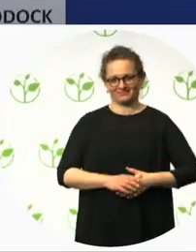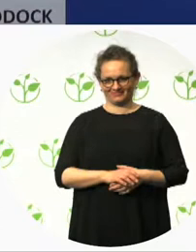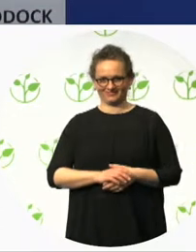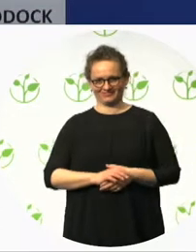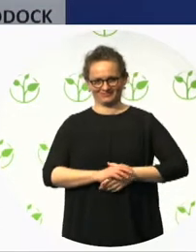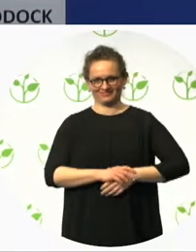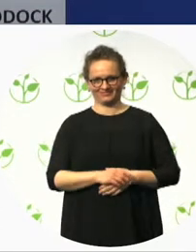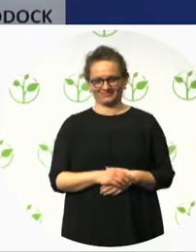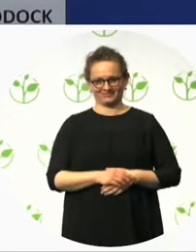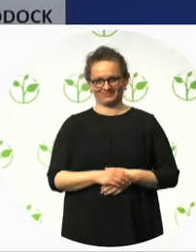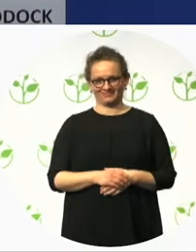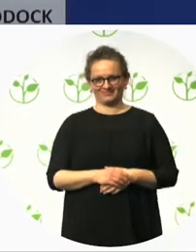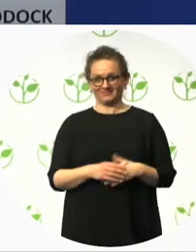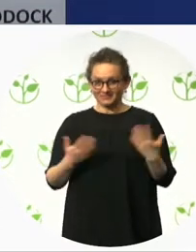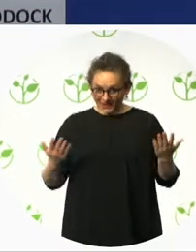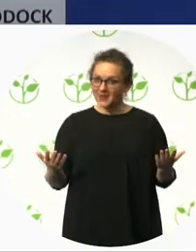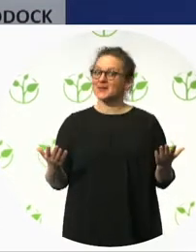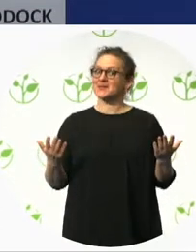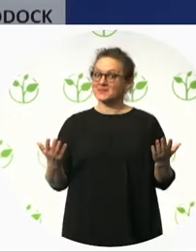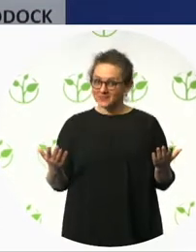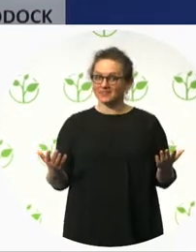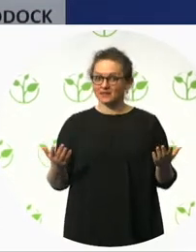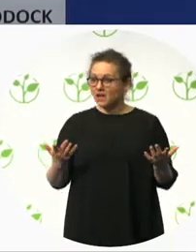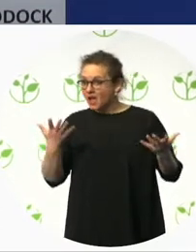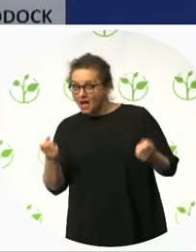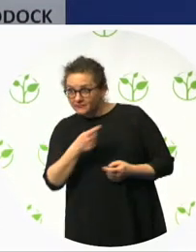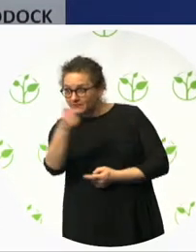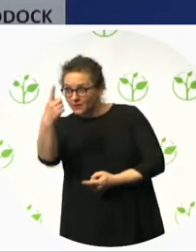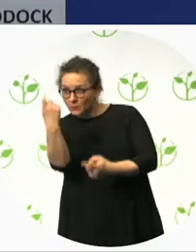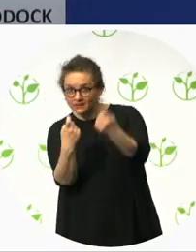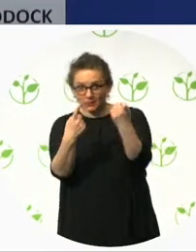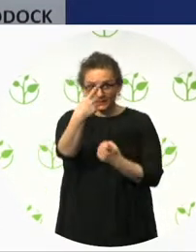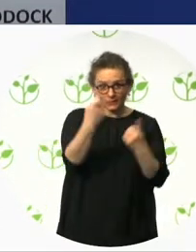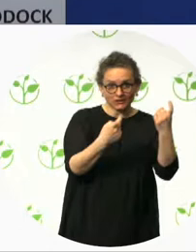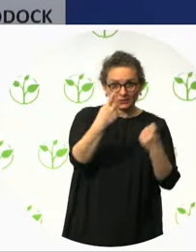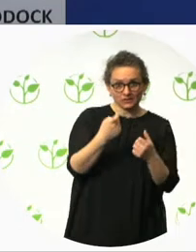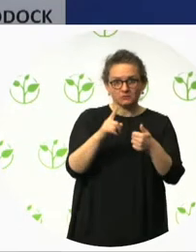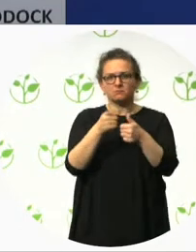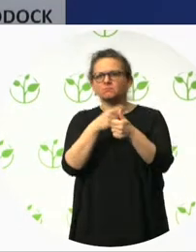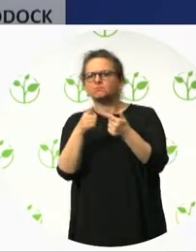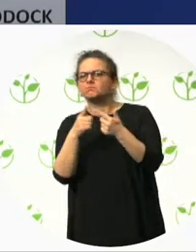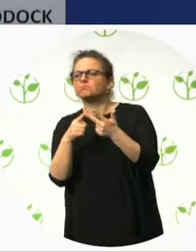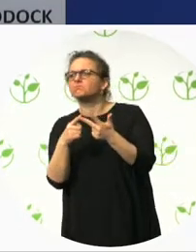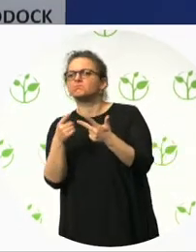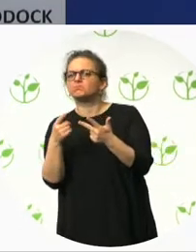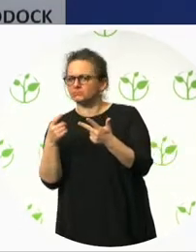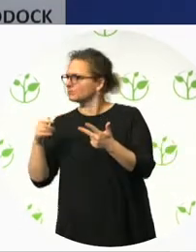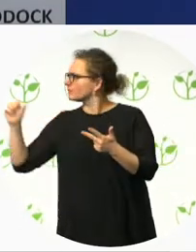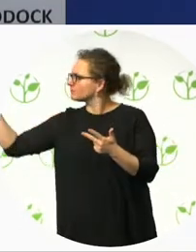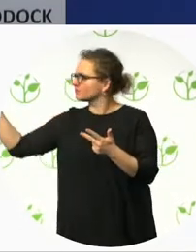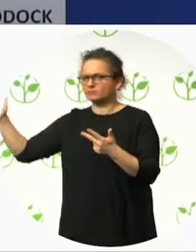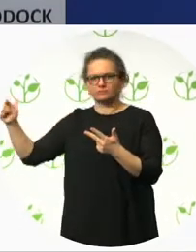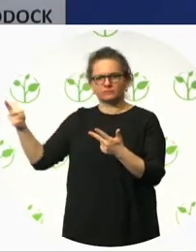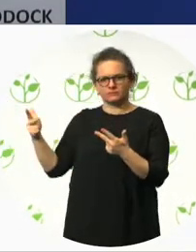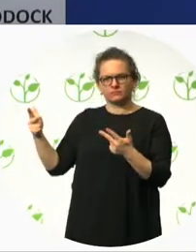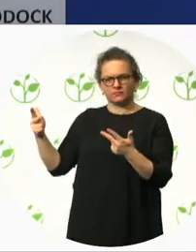So, people, questions for our first three presenters. Who's first up to win the grand prize?